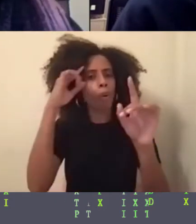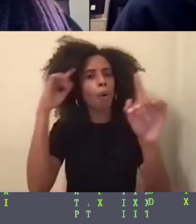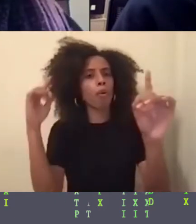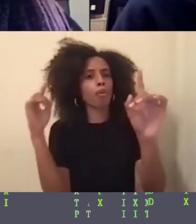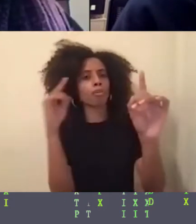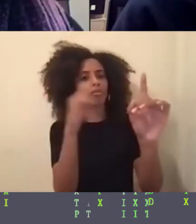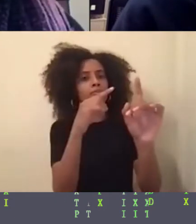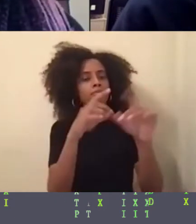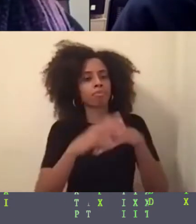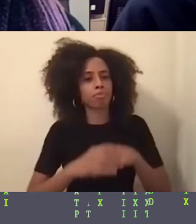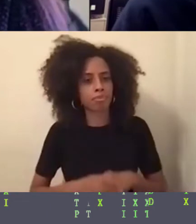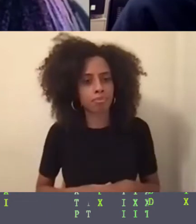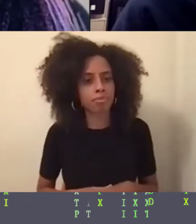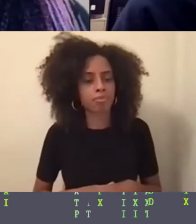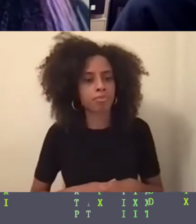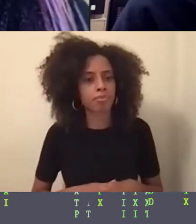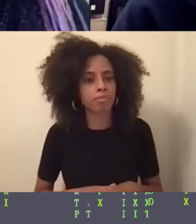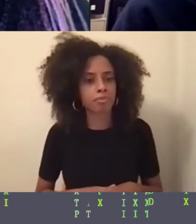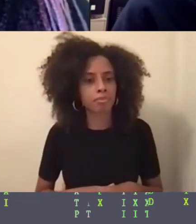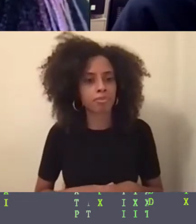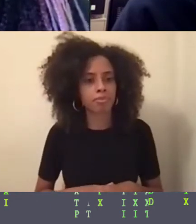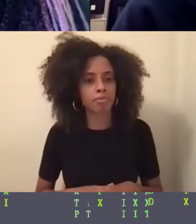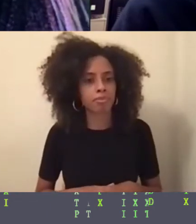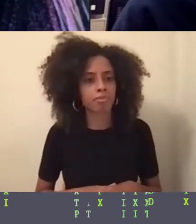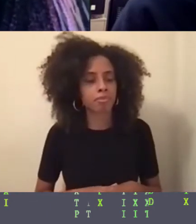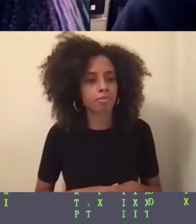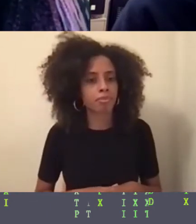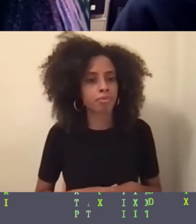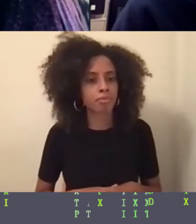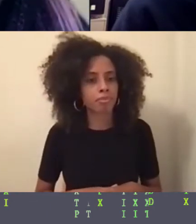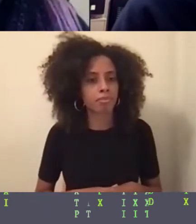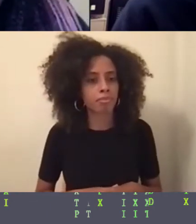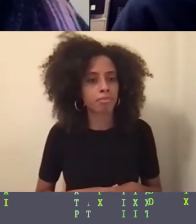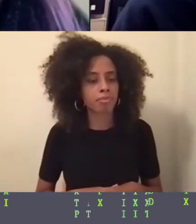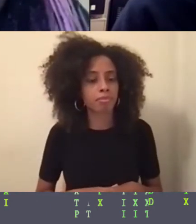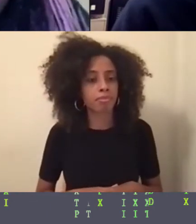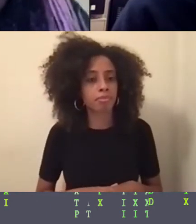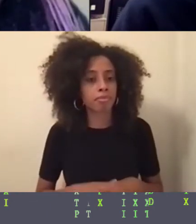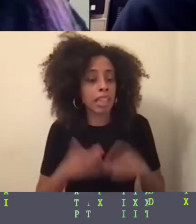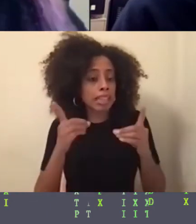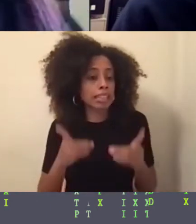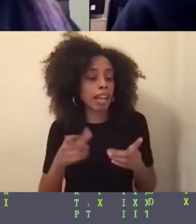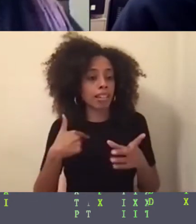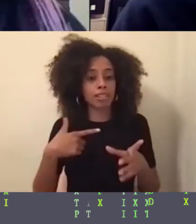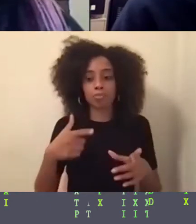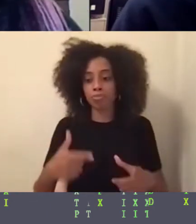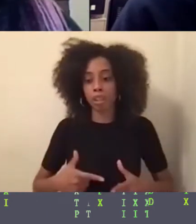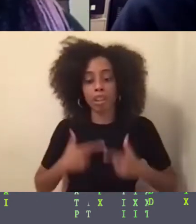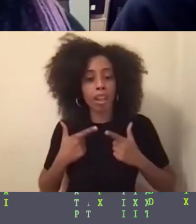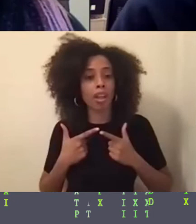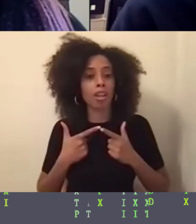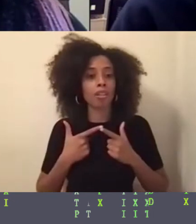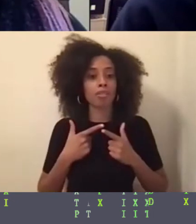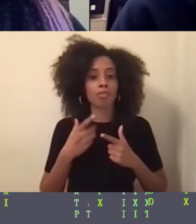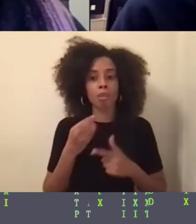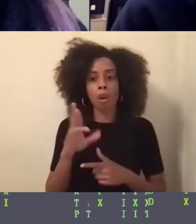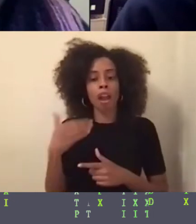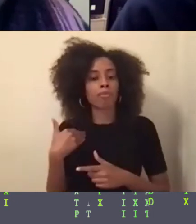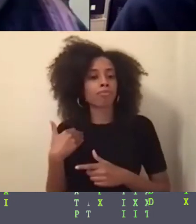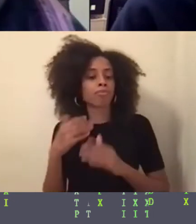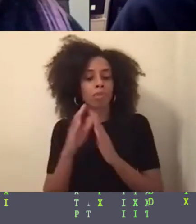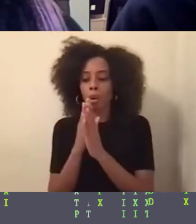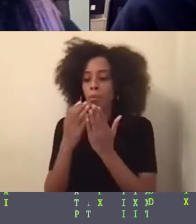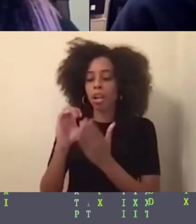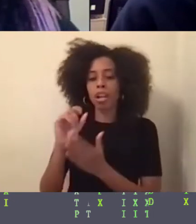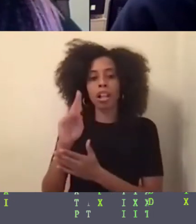and also just, you know, just deciding to live or even having a book club or whatever the case may be, that